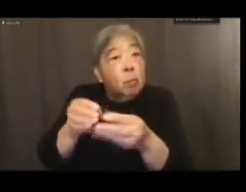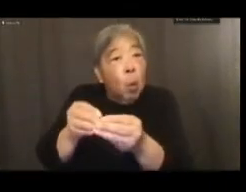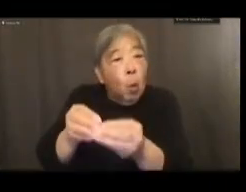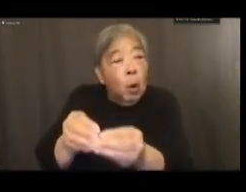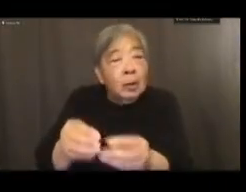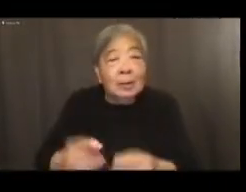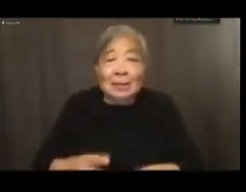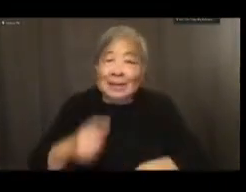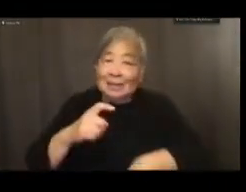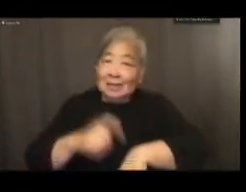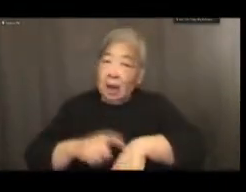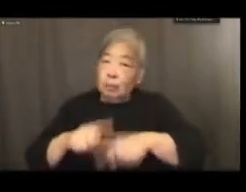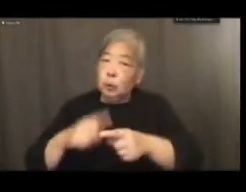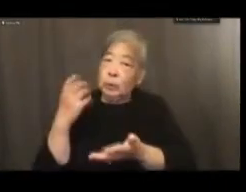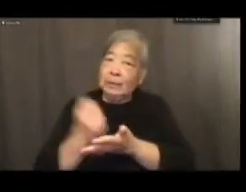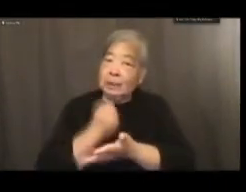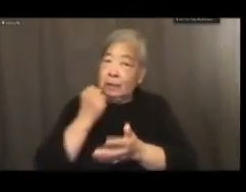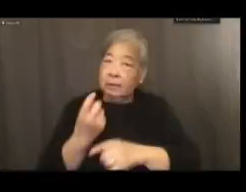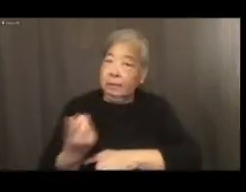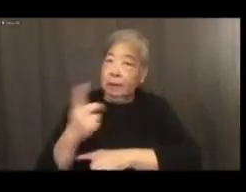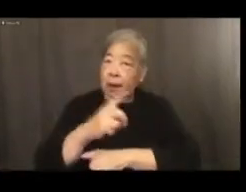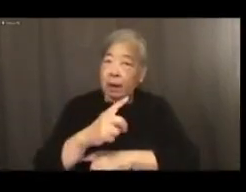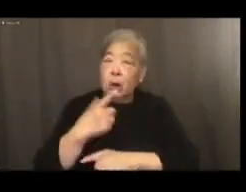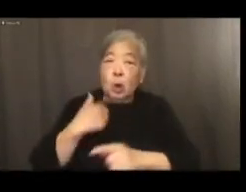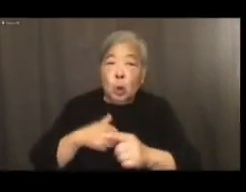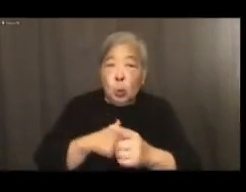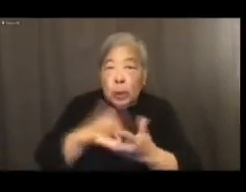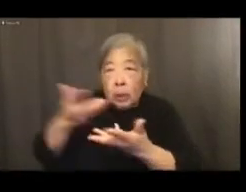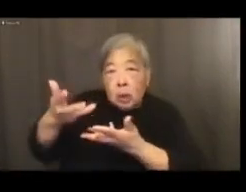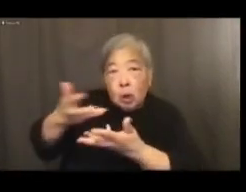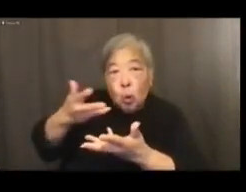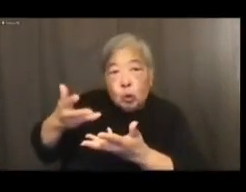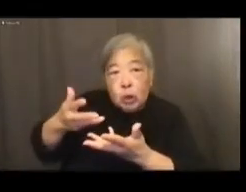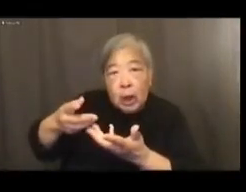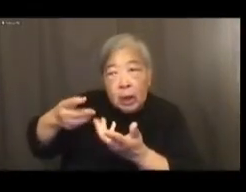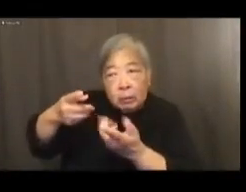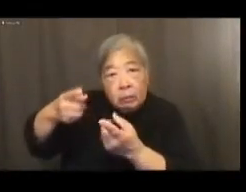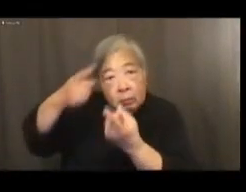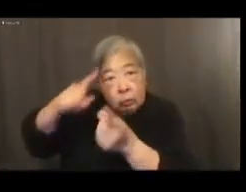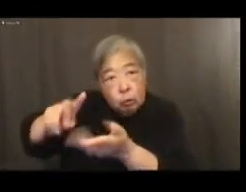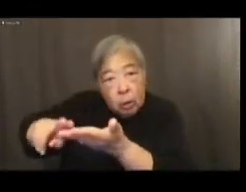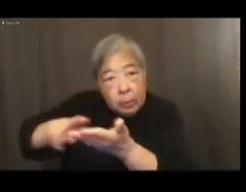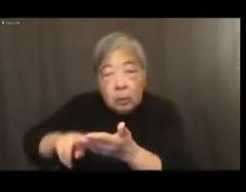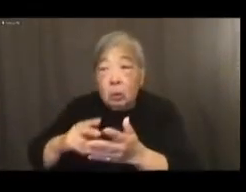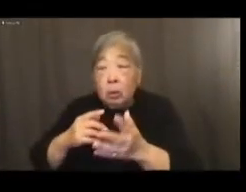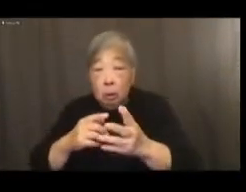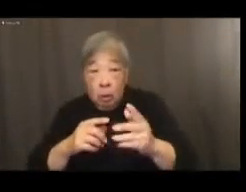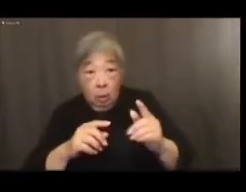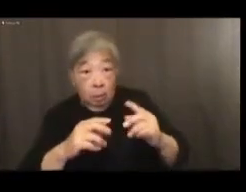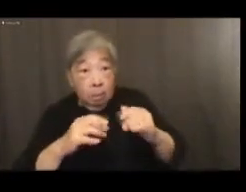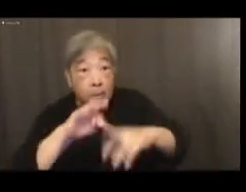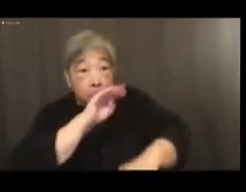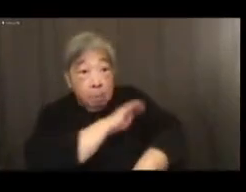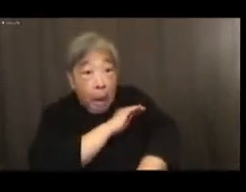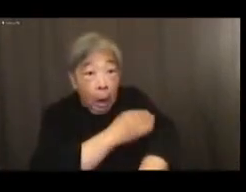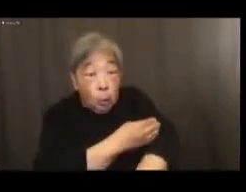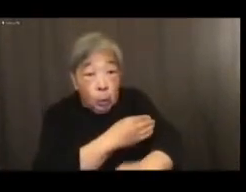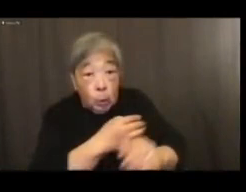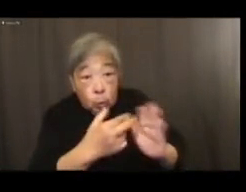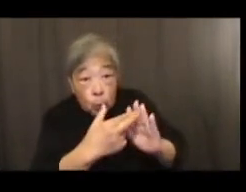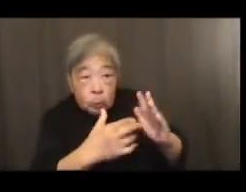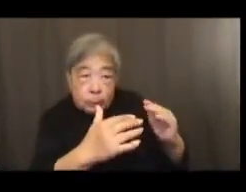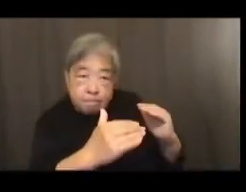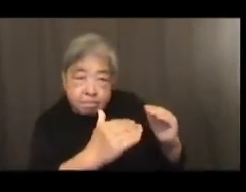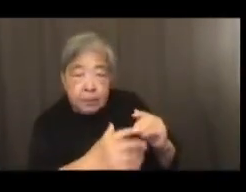seize the day, renegotiate the social contract, restructure basic power equations, and change the rules of the